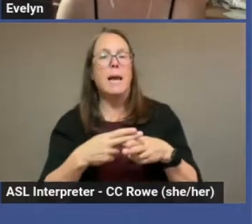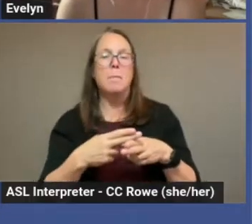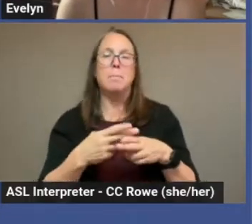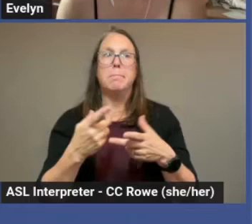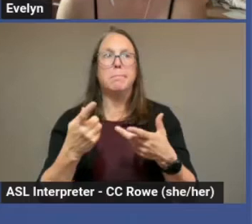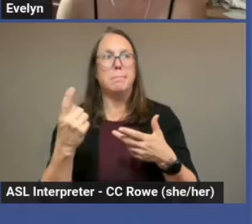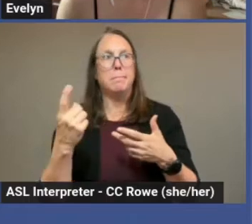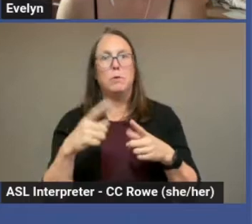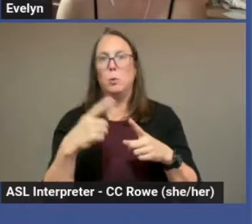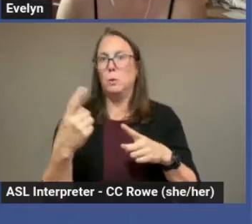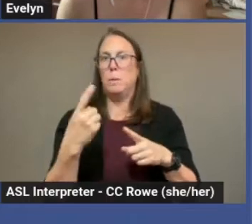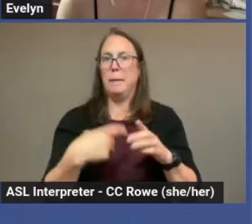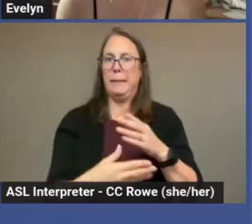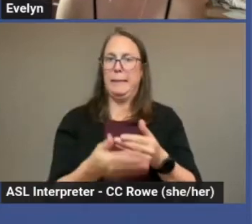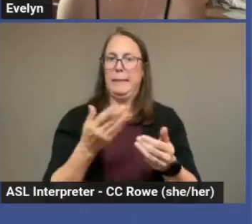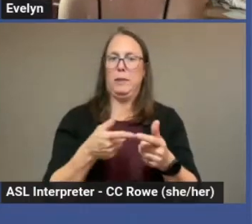find,